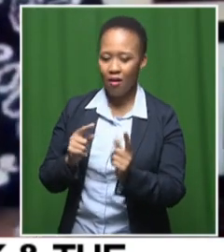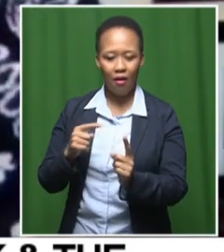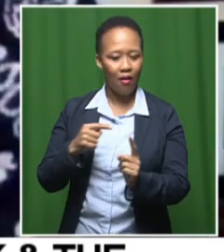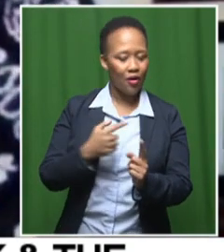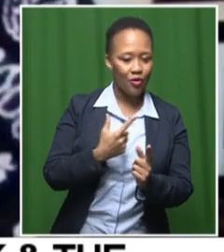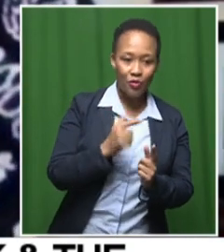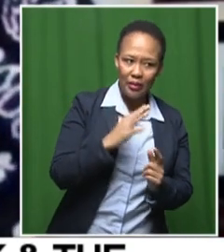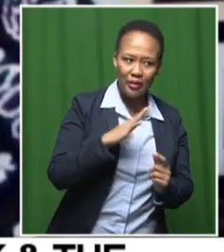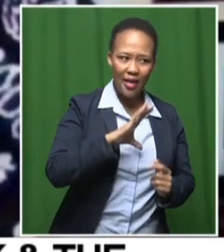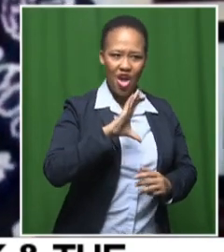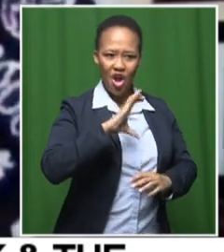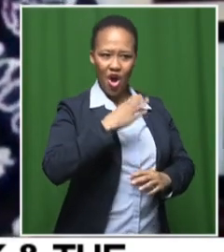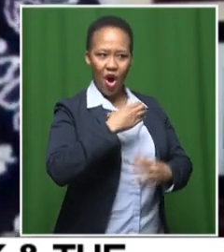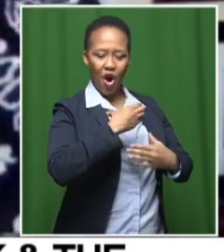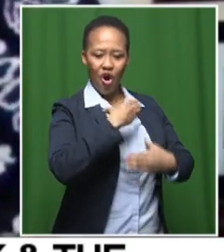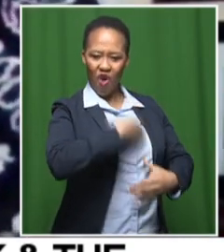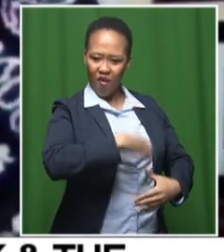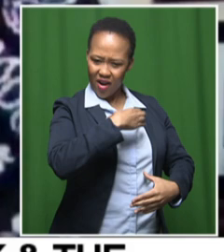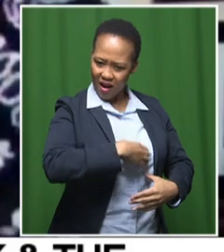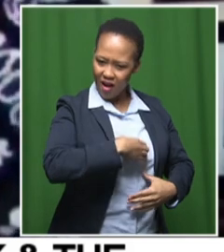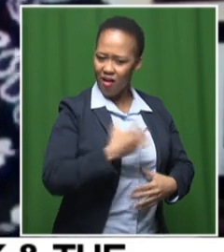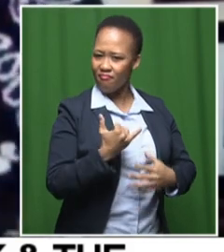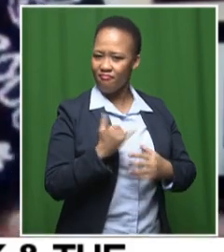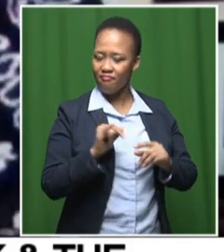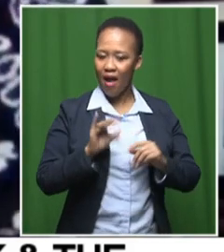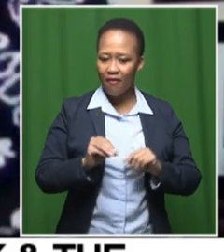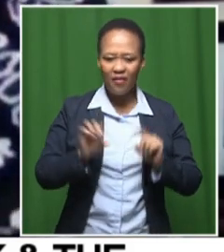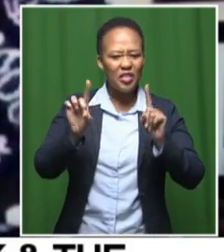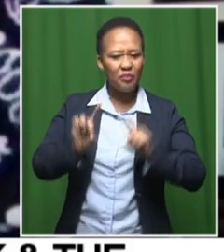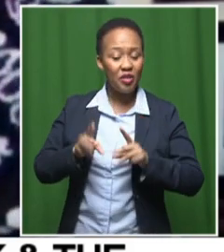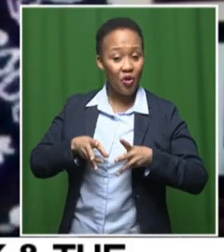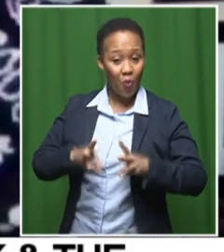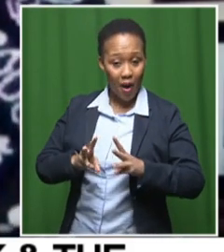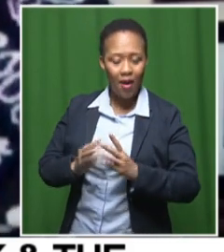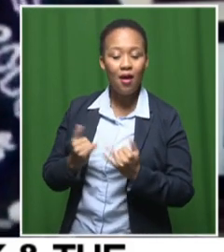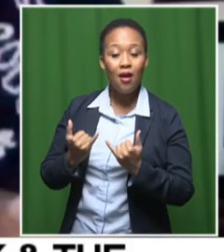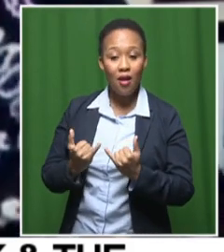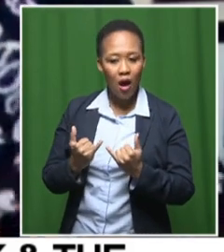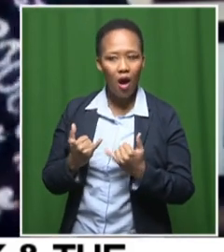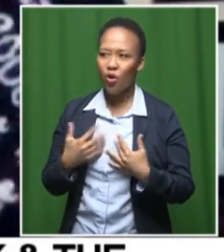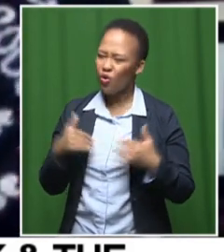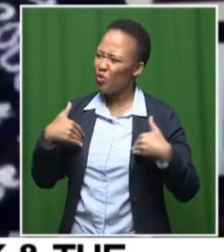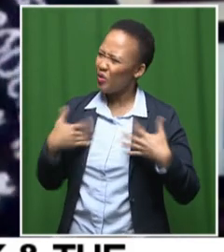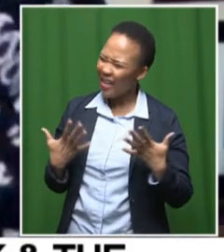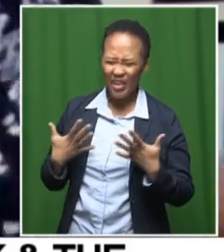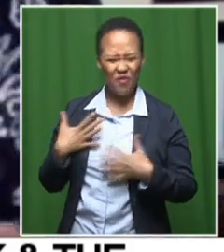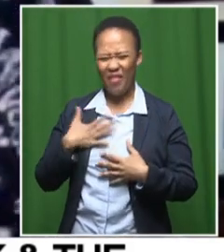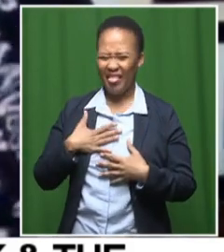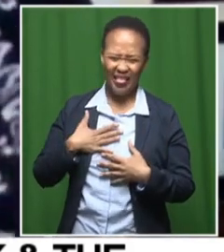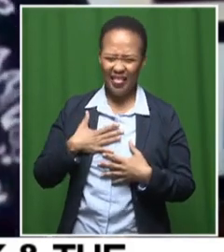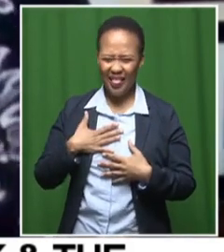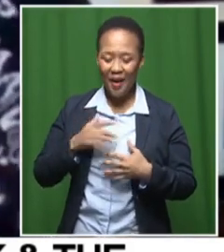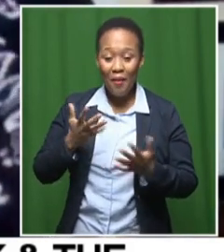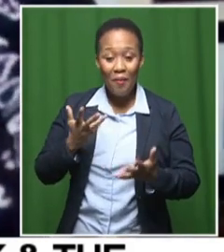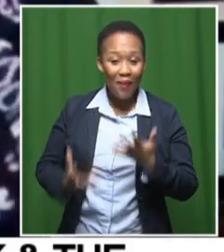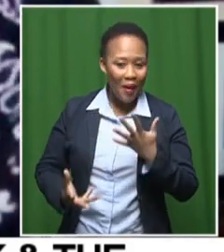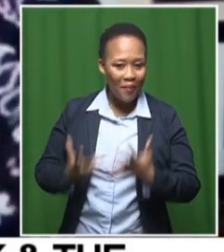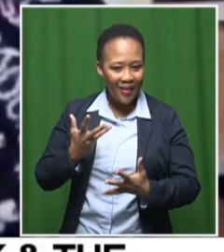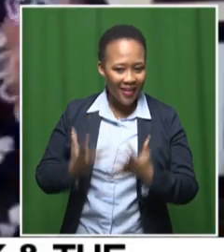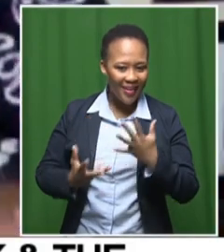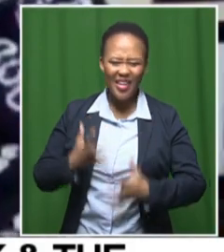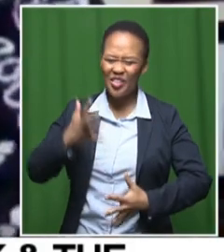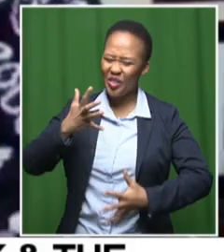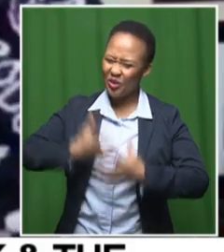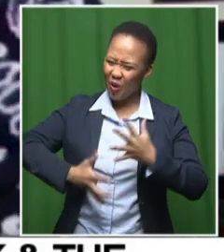character in your own special way. And you're ridiculous from the start. So it's like, it's a jaw from the first